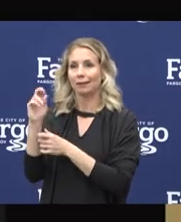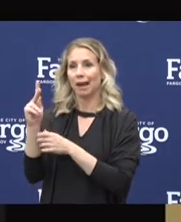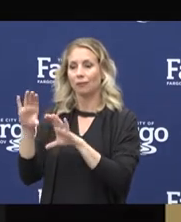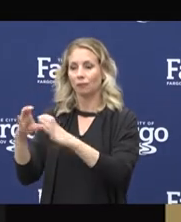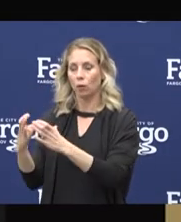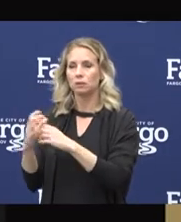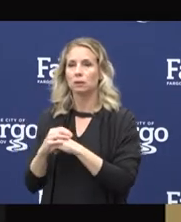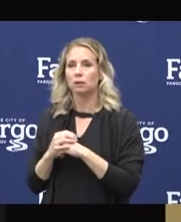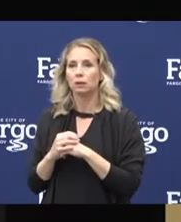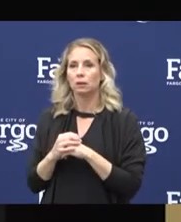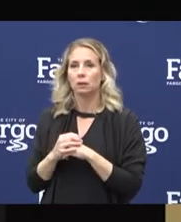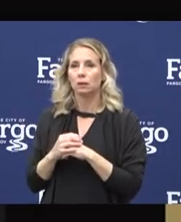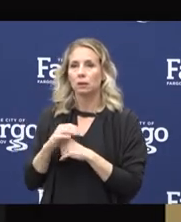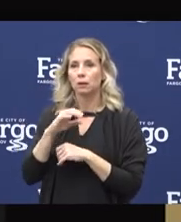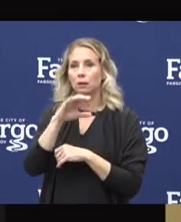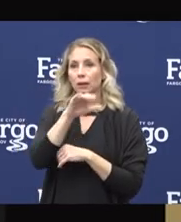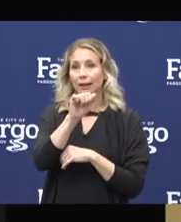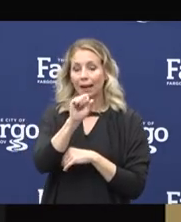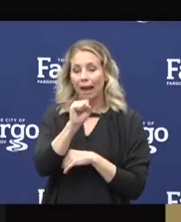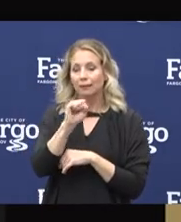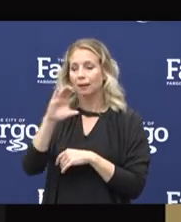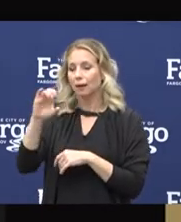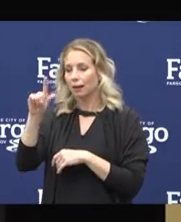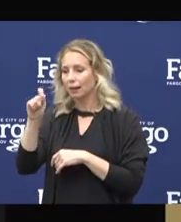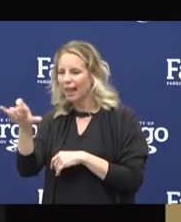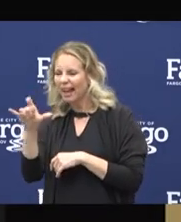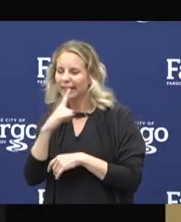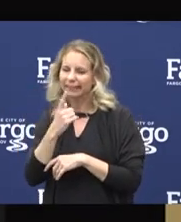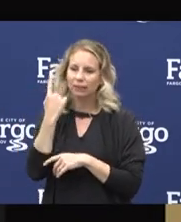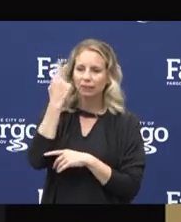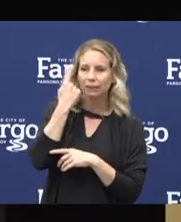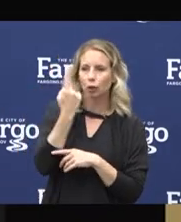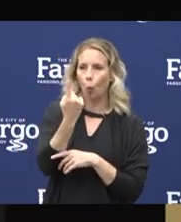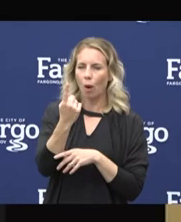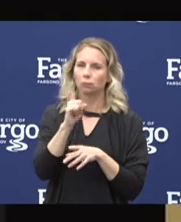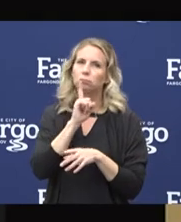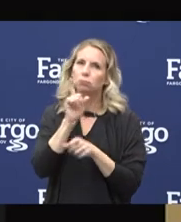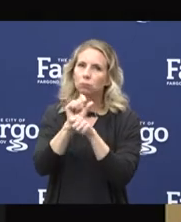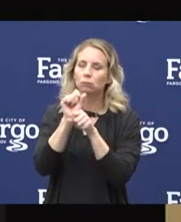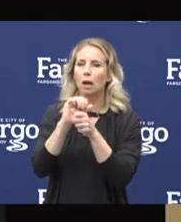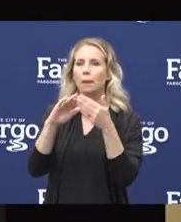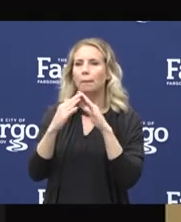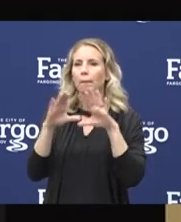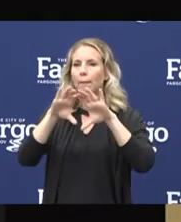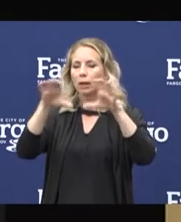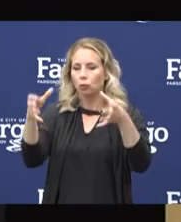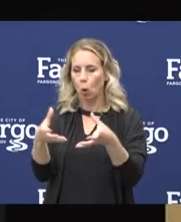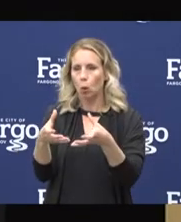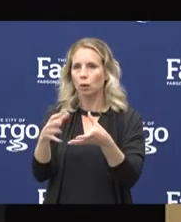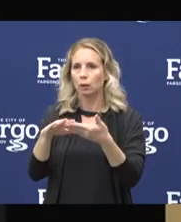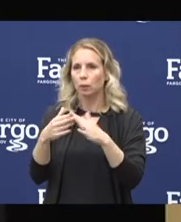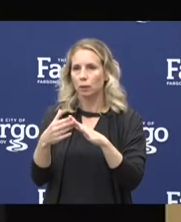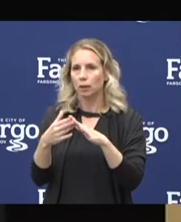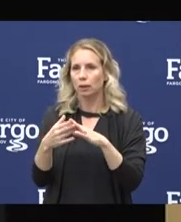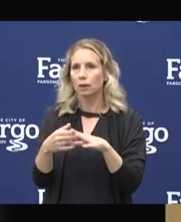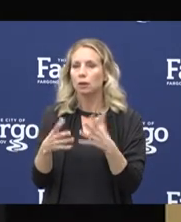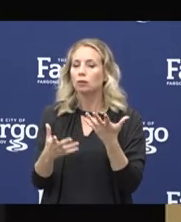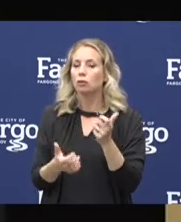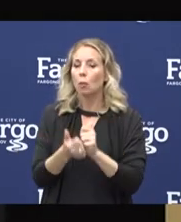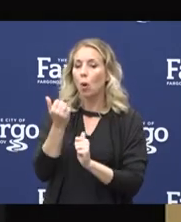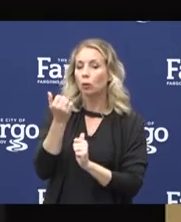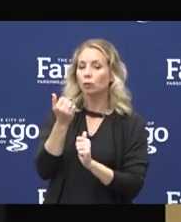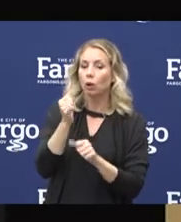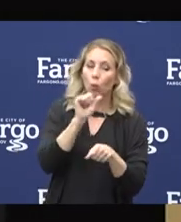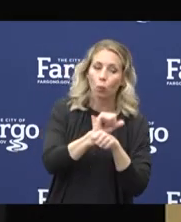Cass and Clay County is considered one metro community. So much of our population works in one state and